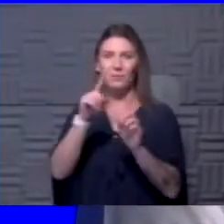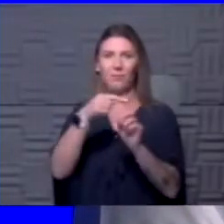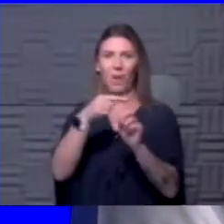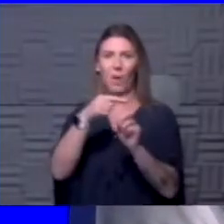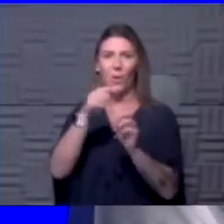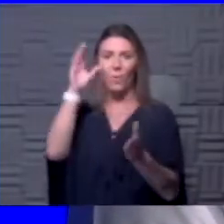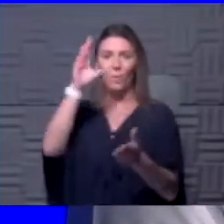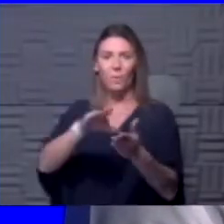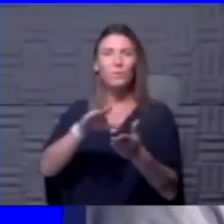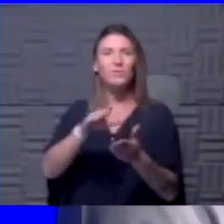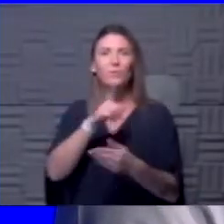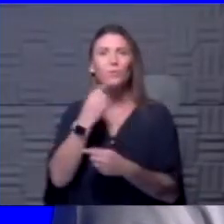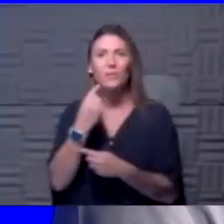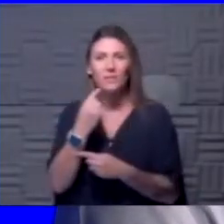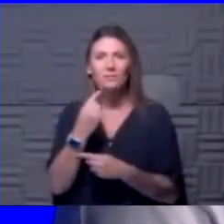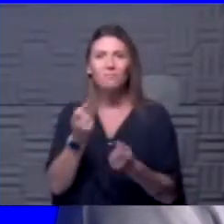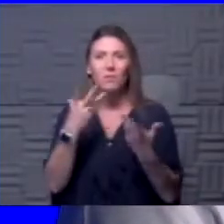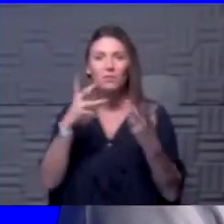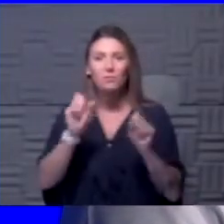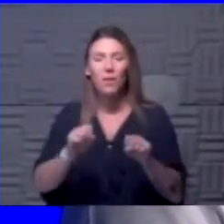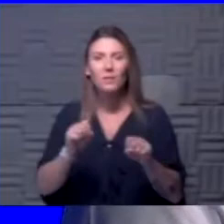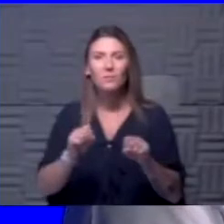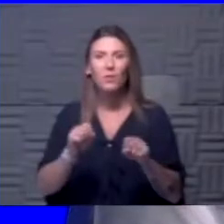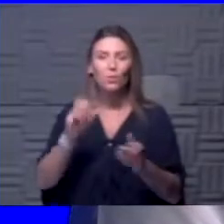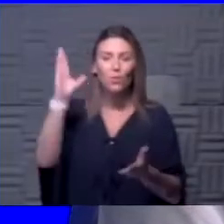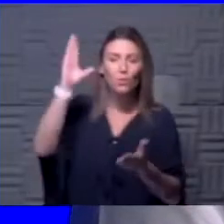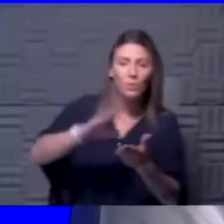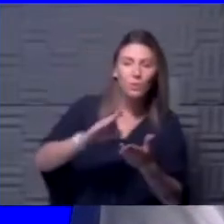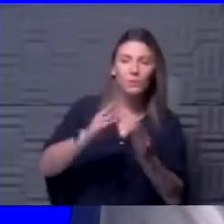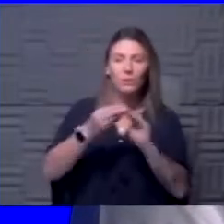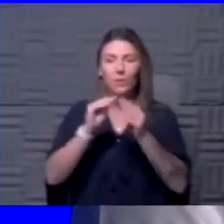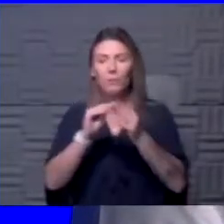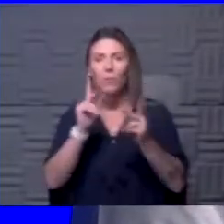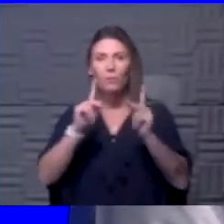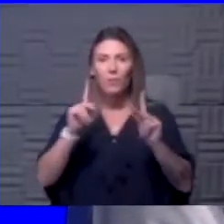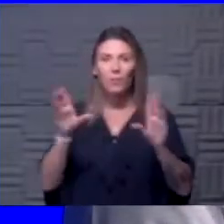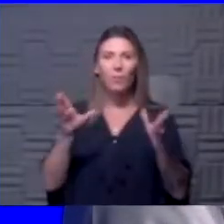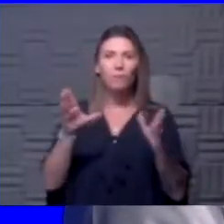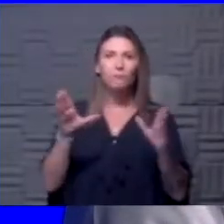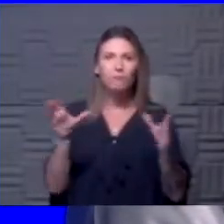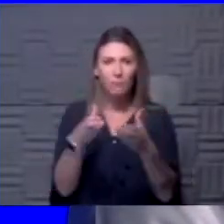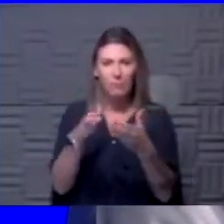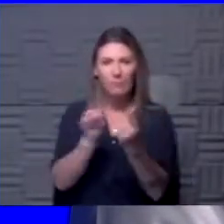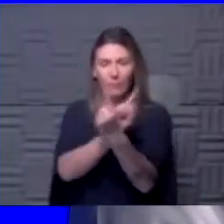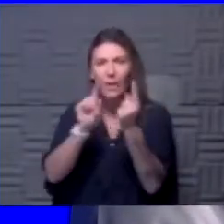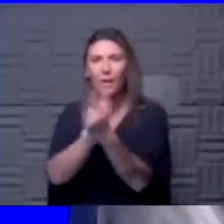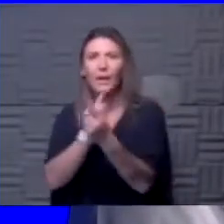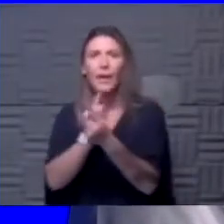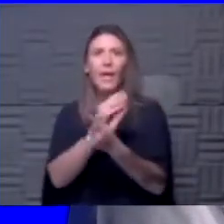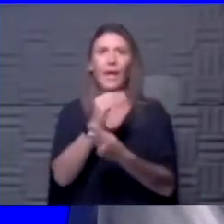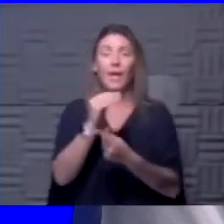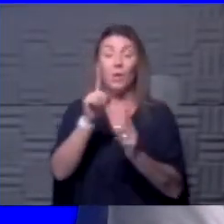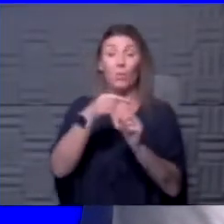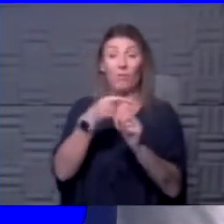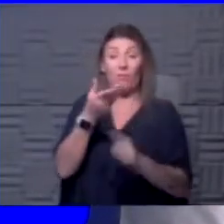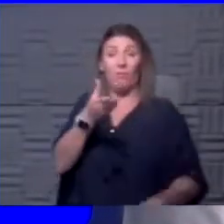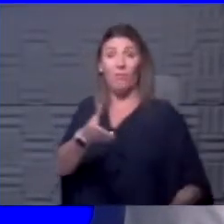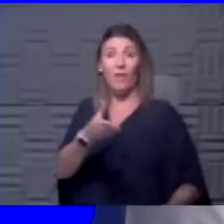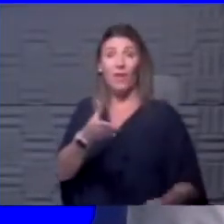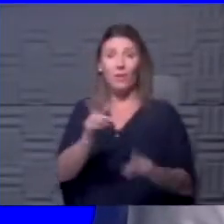much as possible. It's about reducing the number of people meeting. It's about spacing them out when they are there.